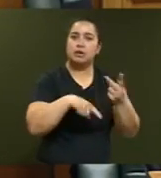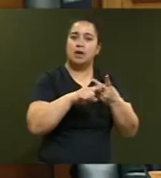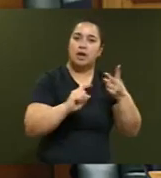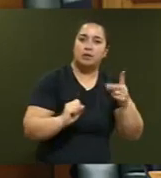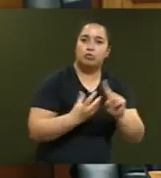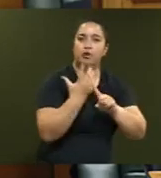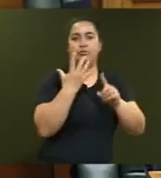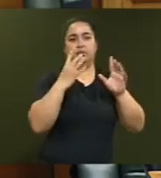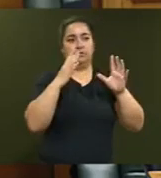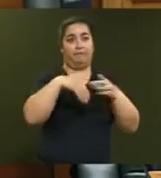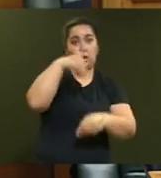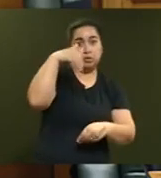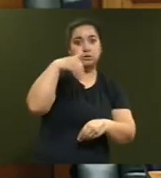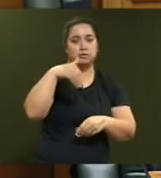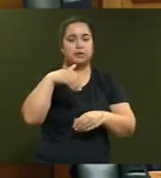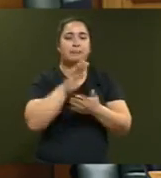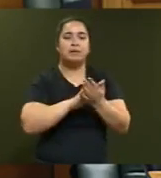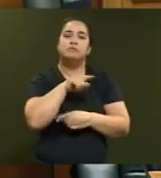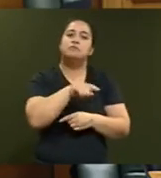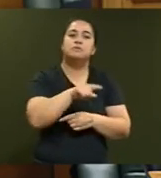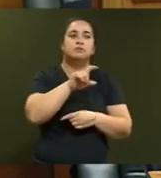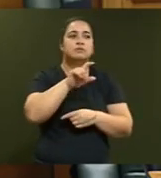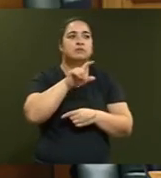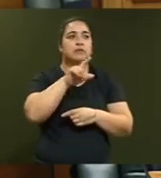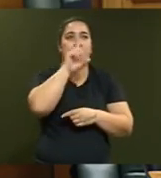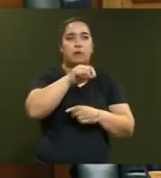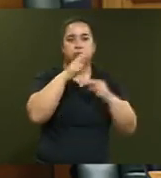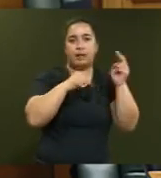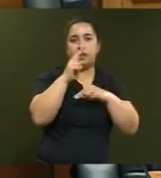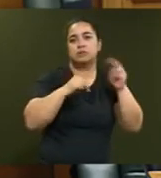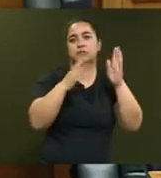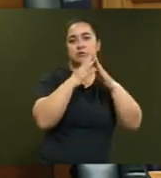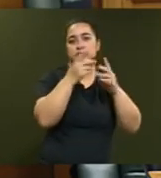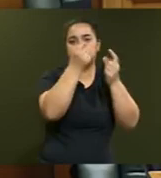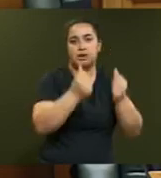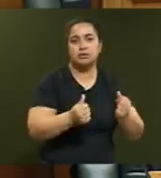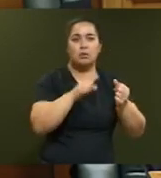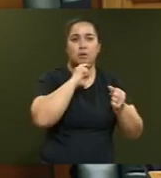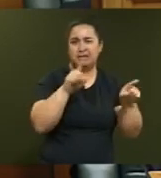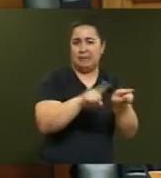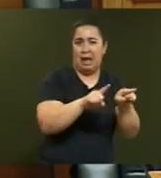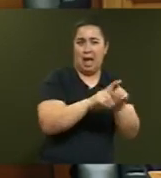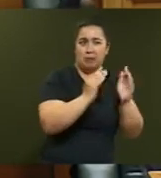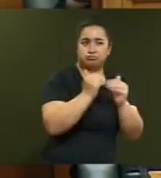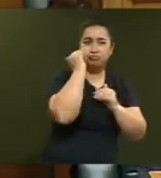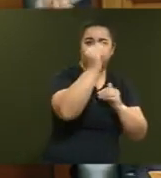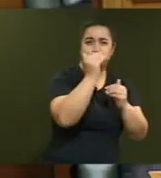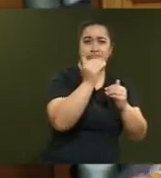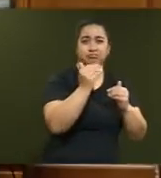to re-look at procurement practices mean that KiwiBuild house prices will now also rise in cost?